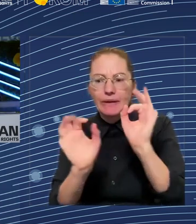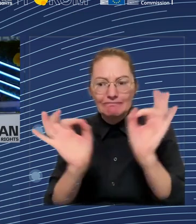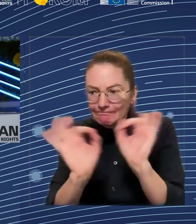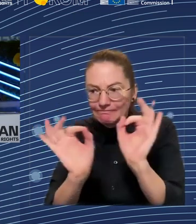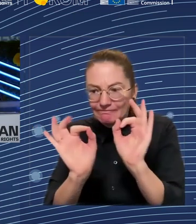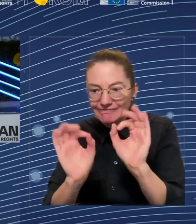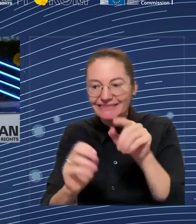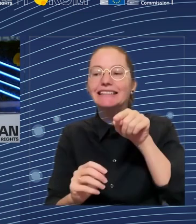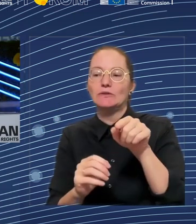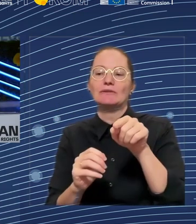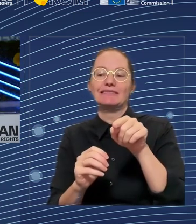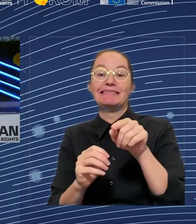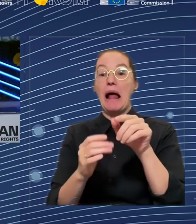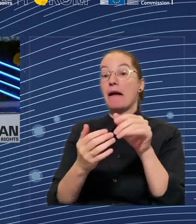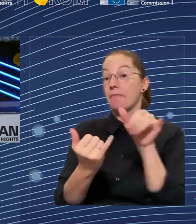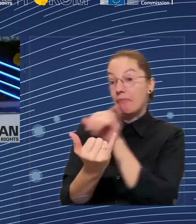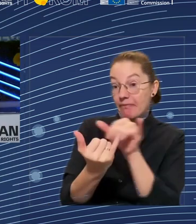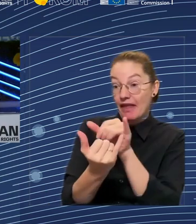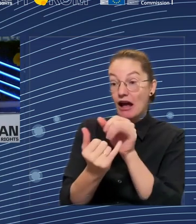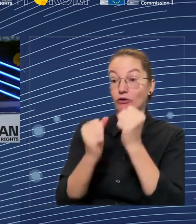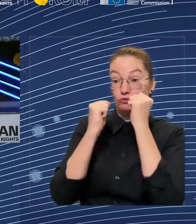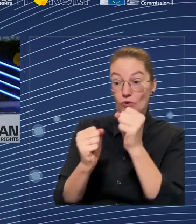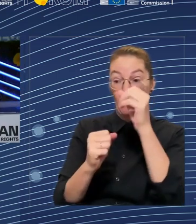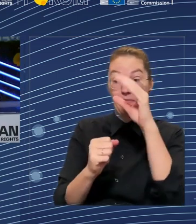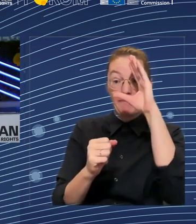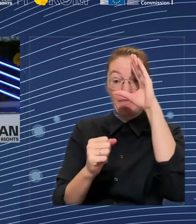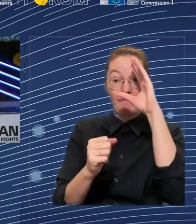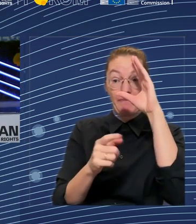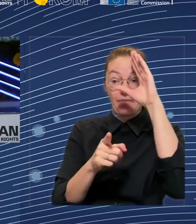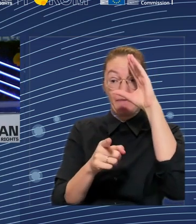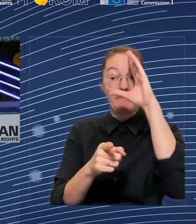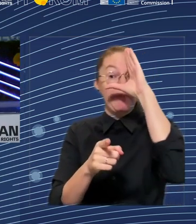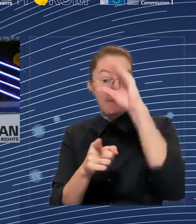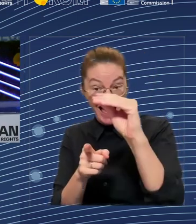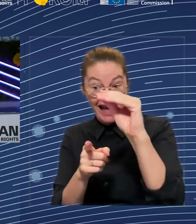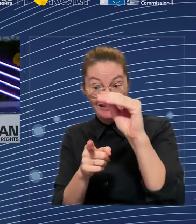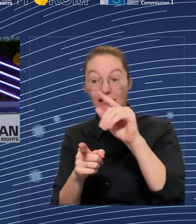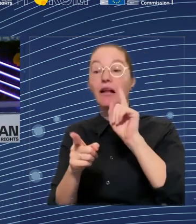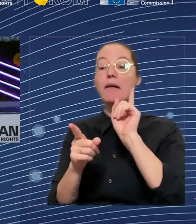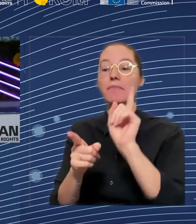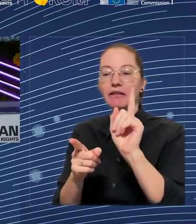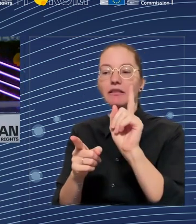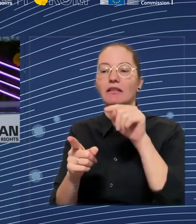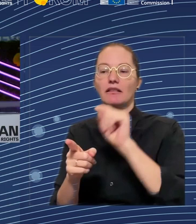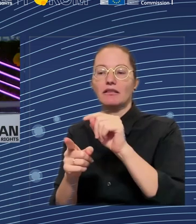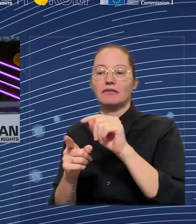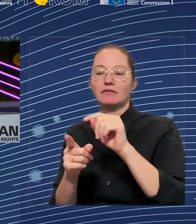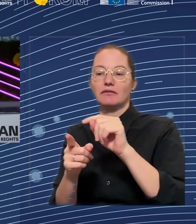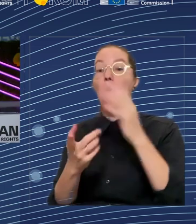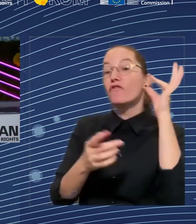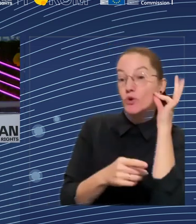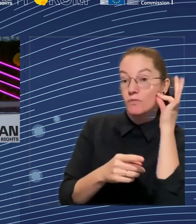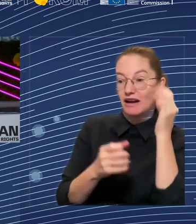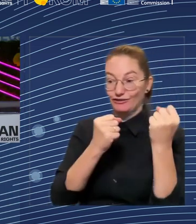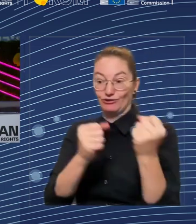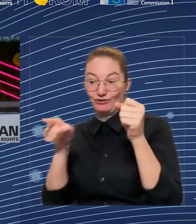especially, I mean, in many cases for women, where we also know that there's a lower pay. So then coming